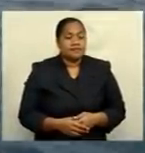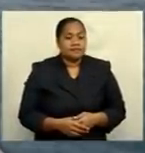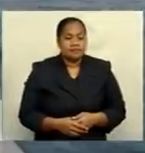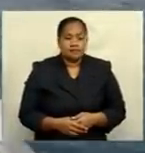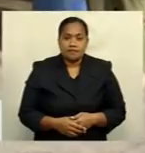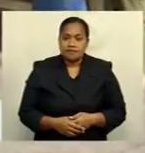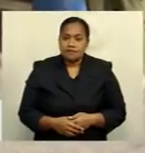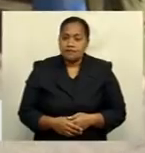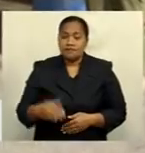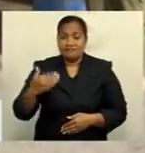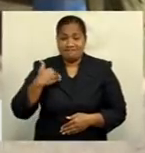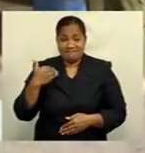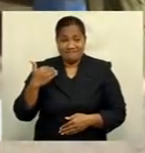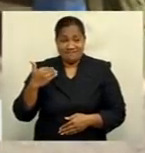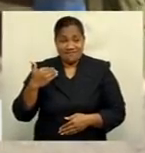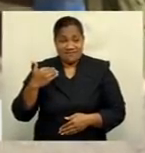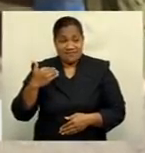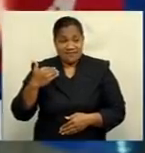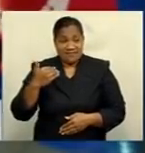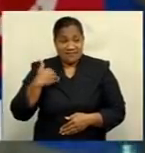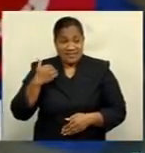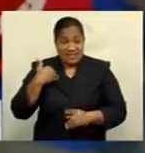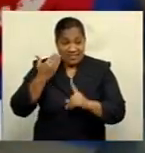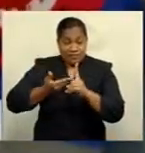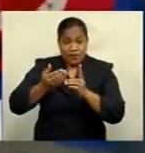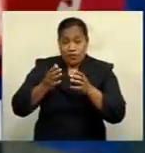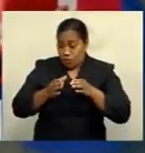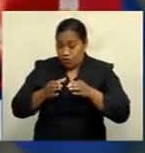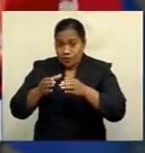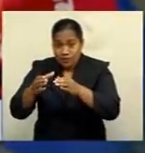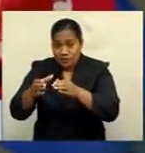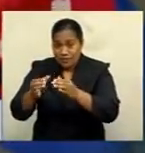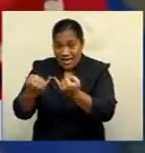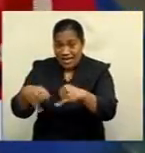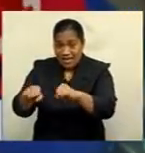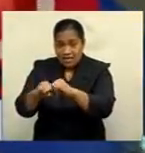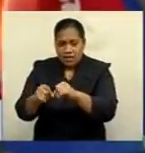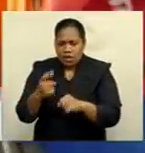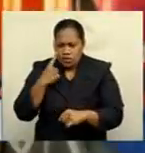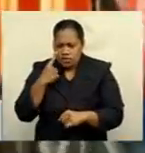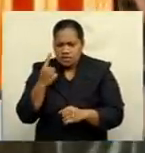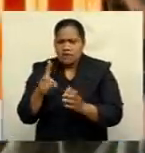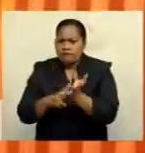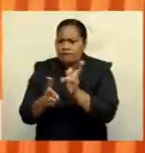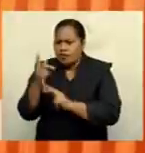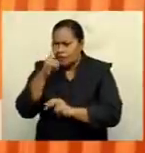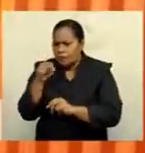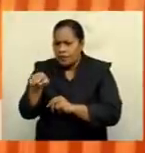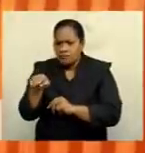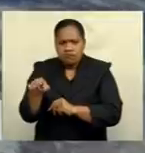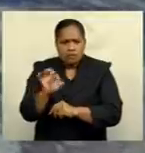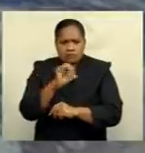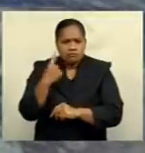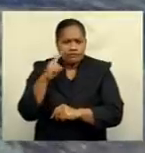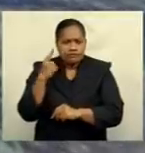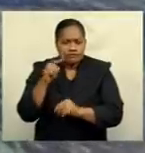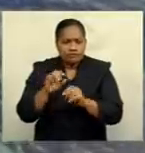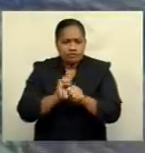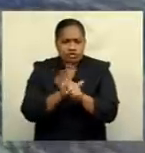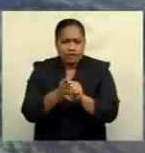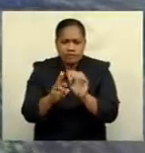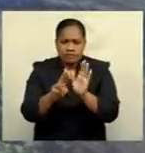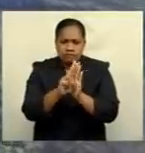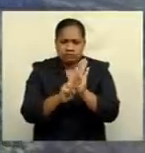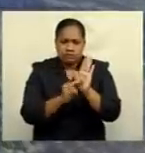Health inspectors deployed to affected islands can issue notices if villages fail to comply with COVID-19 regulations which is becoming